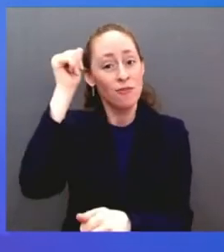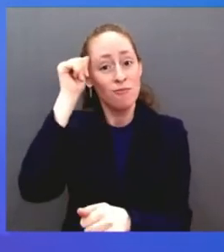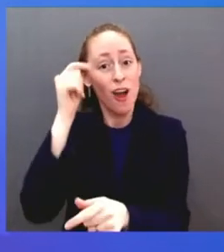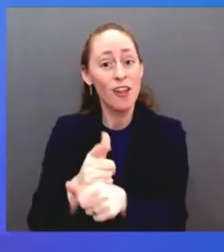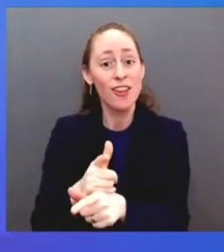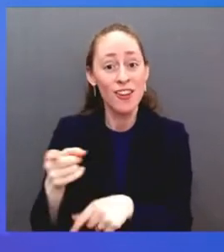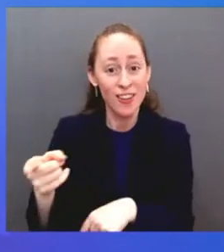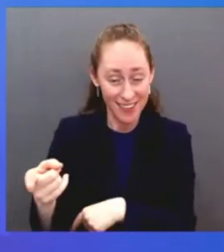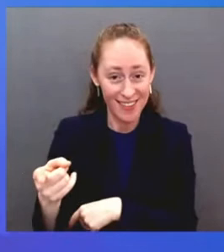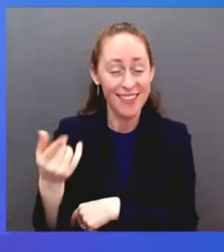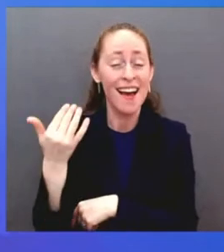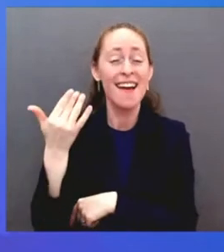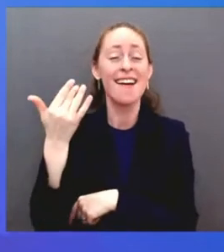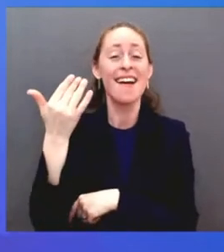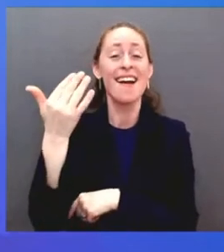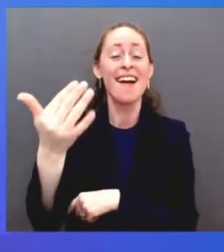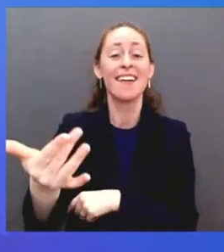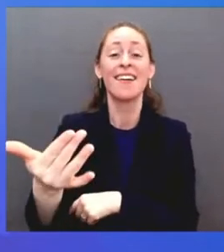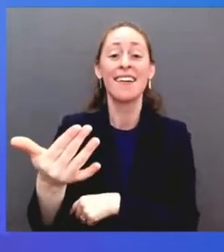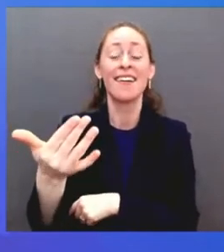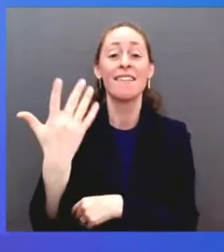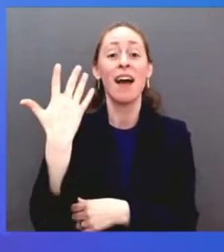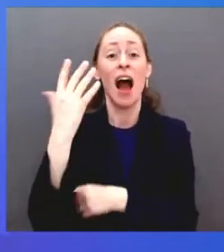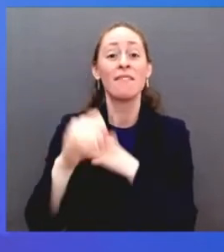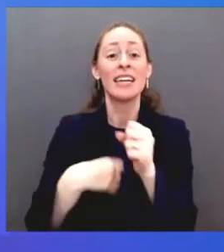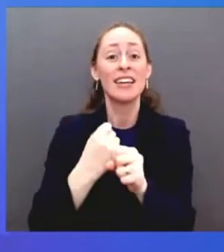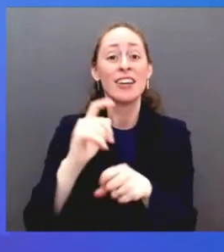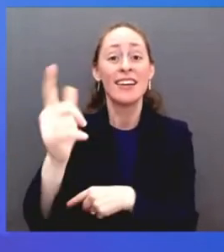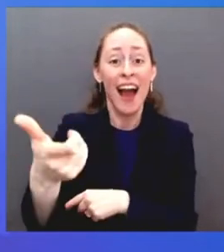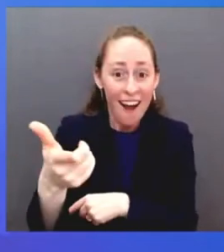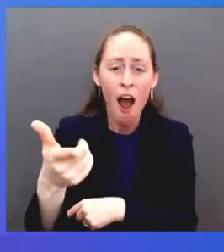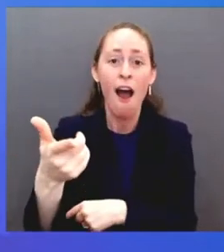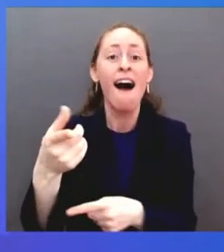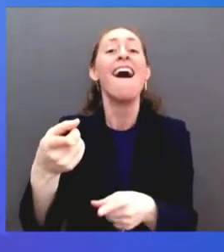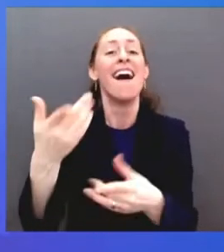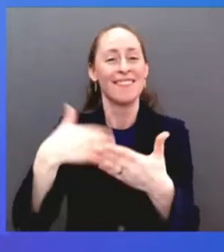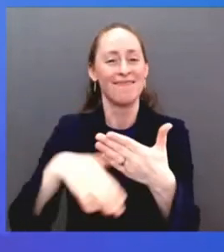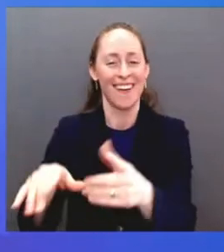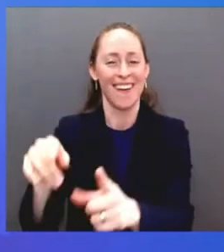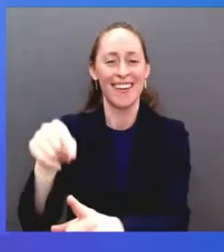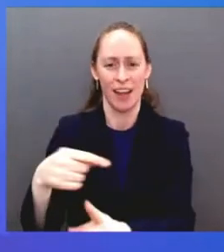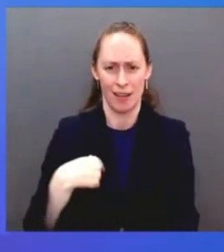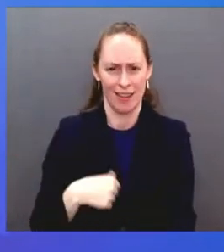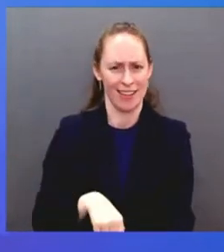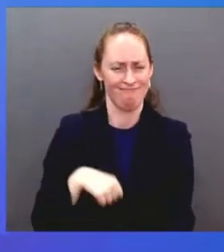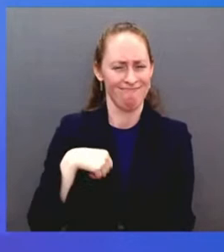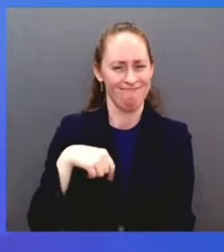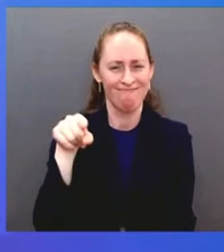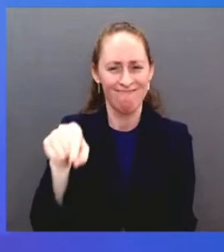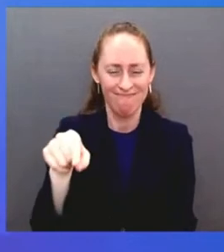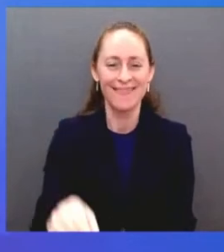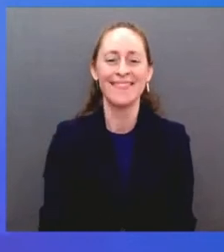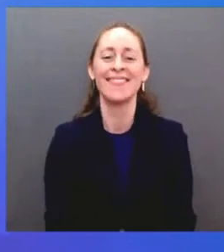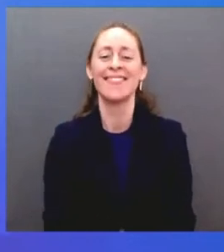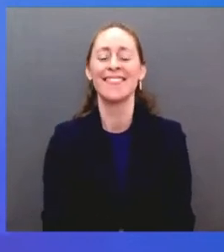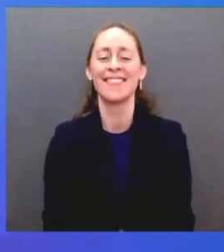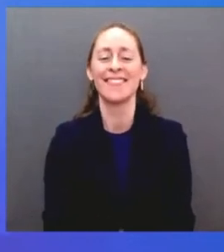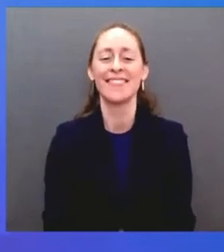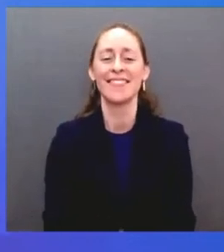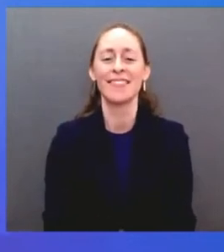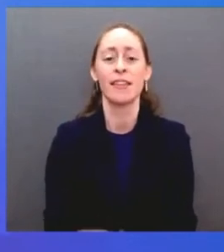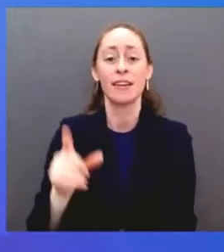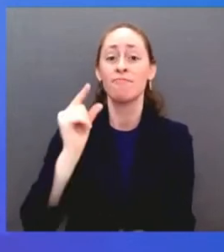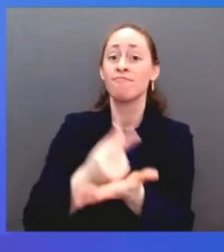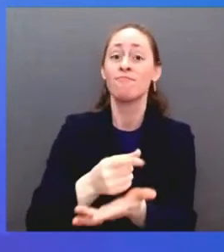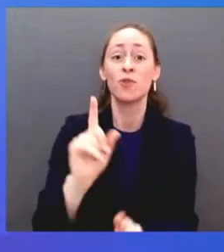he's accomplished. After graduating from Howard University, he became a police officer and a detective on some of the